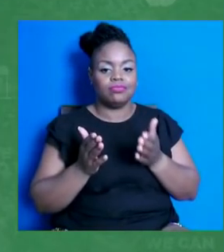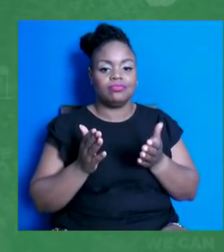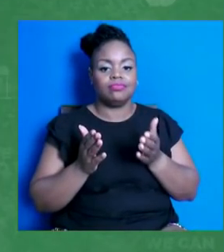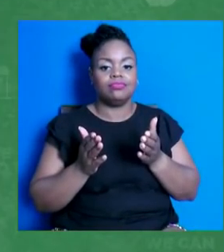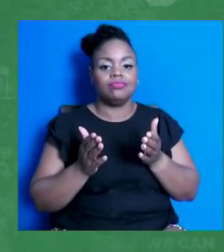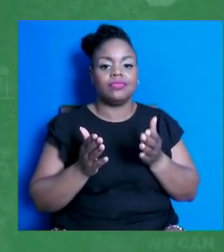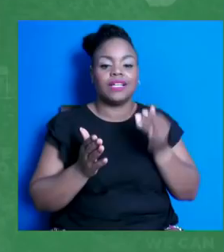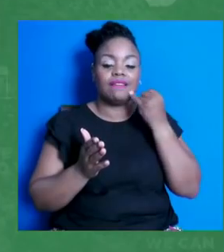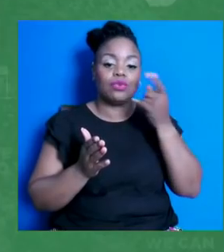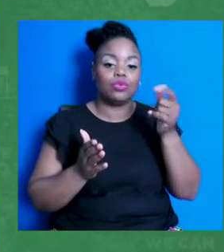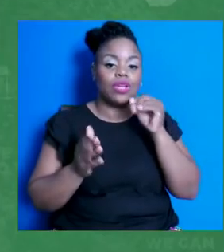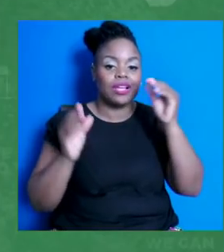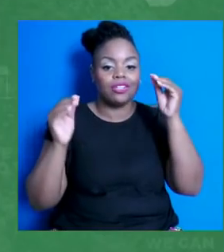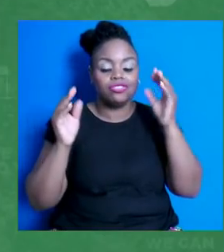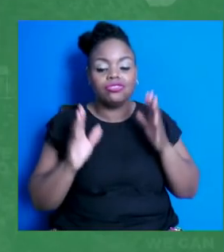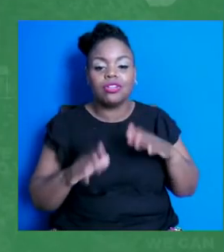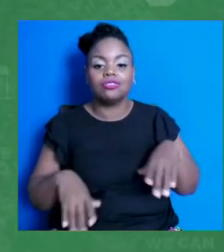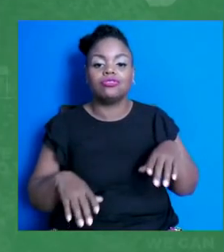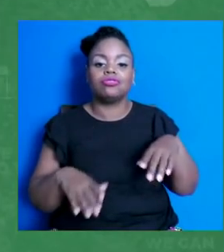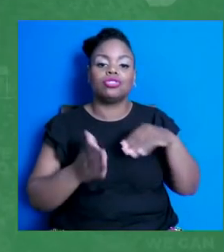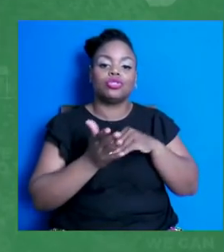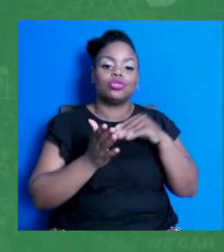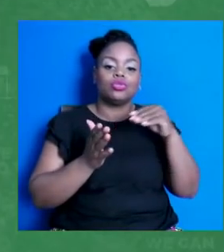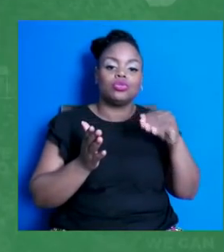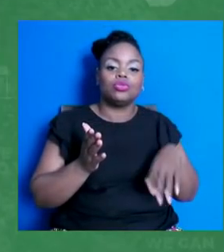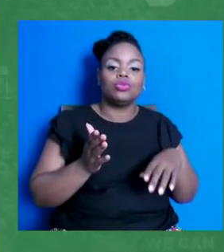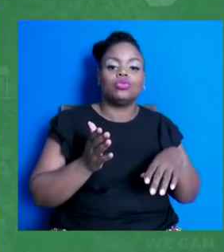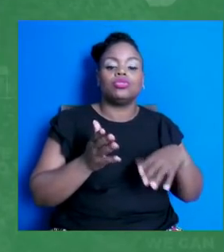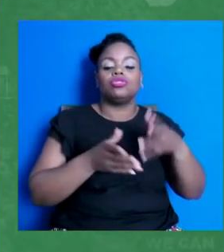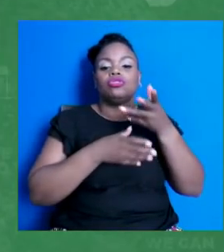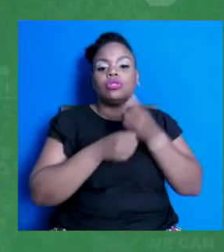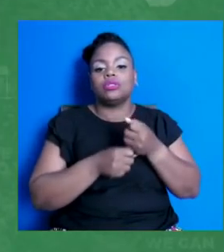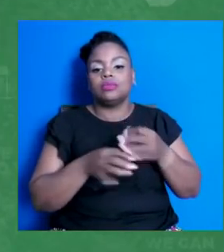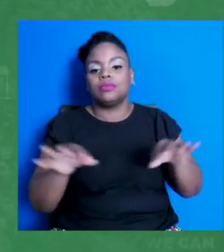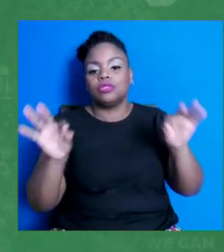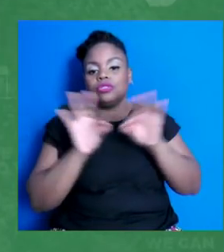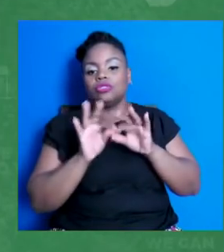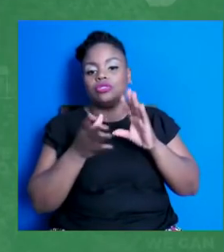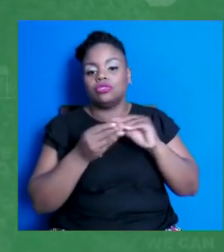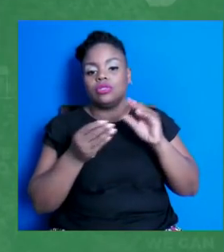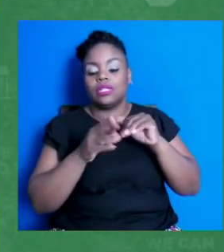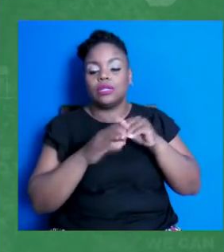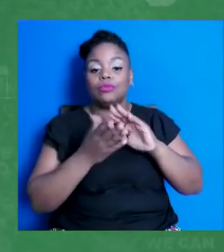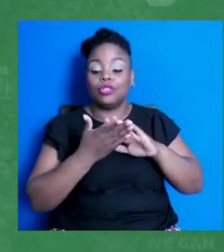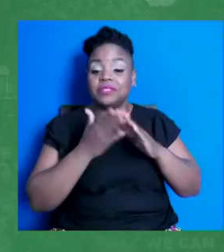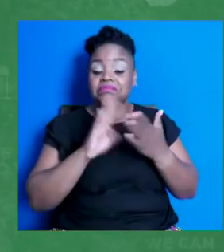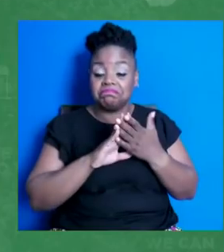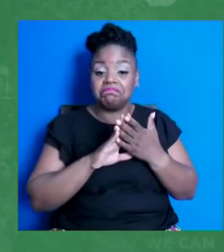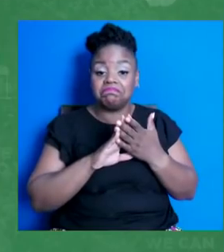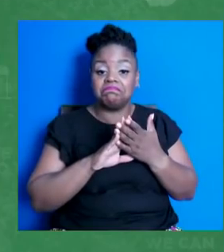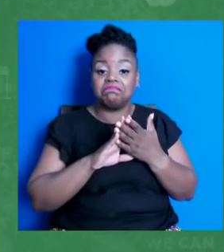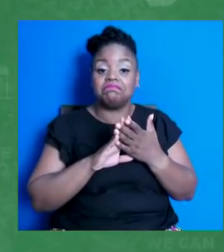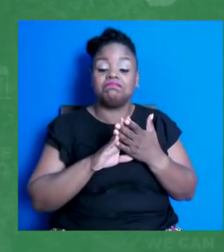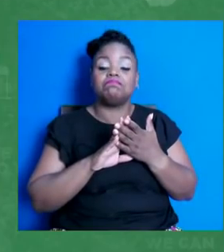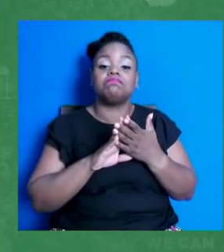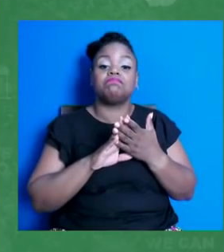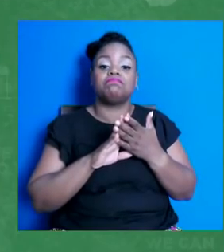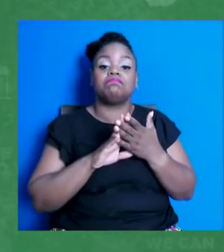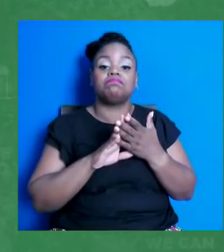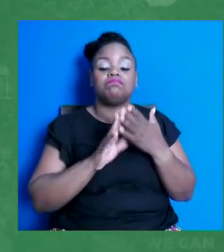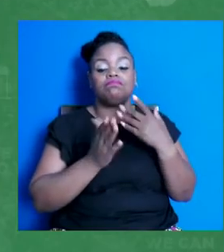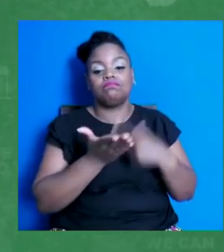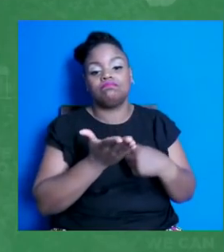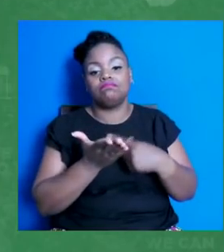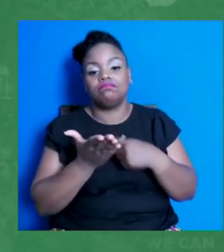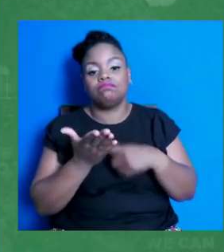messenger within your community. Next slide, please. These conversations are important because there's a lot of misinformation,